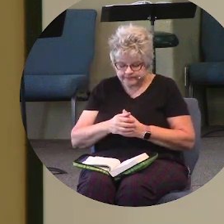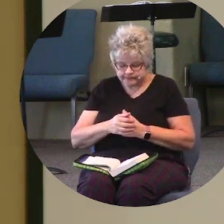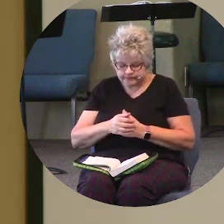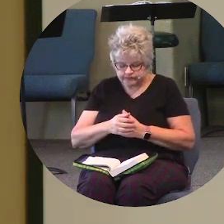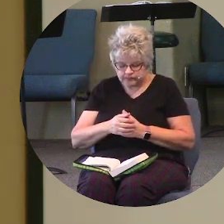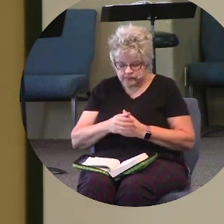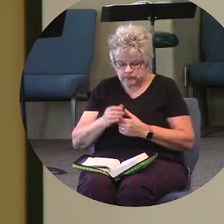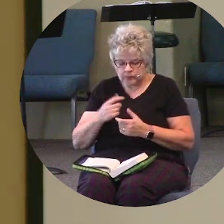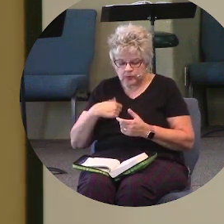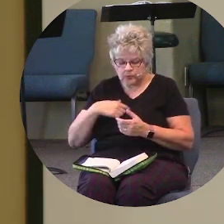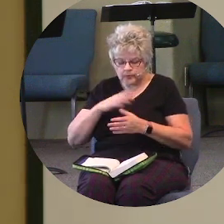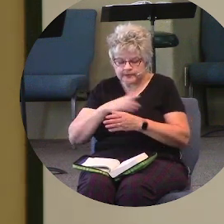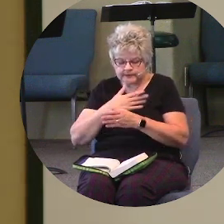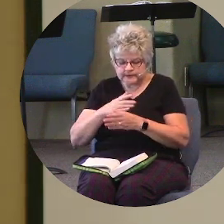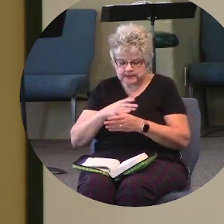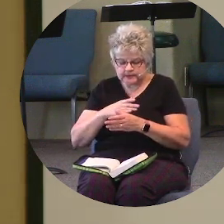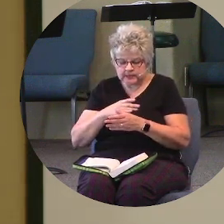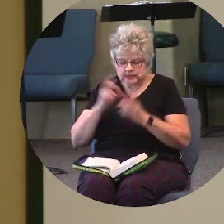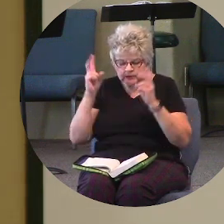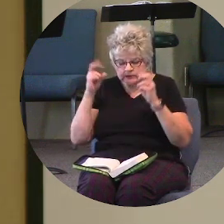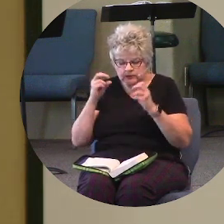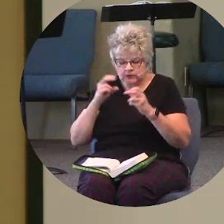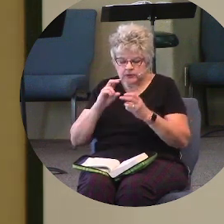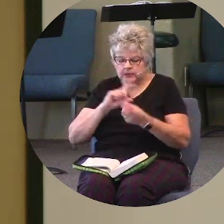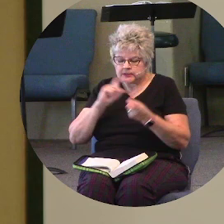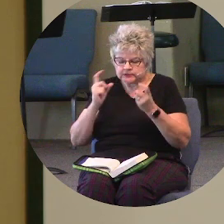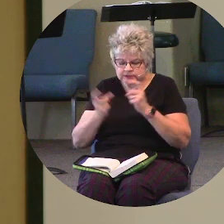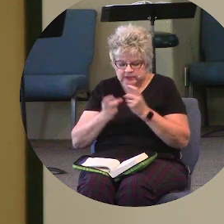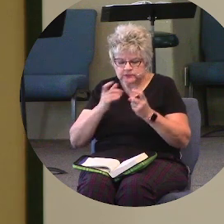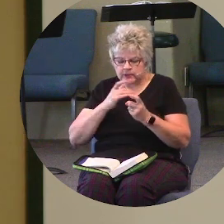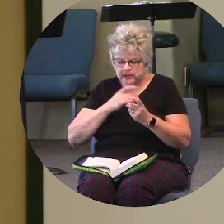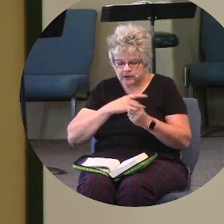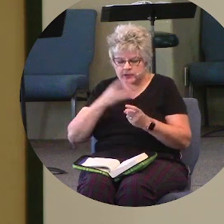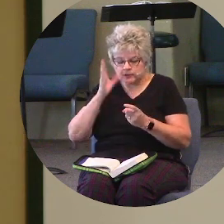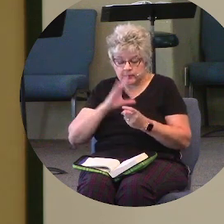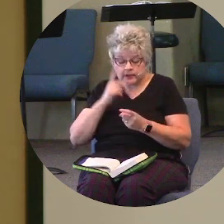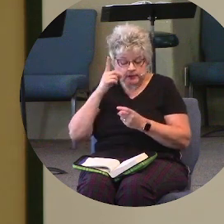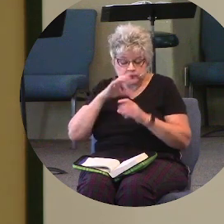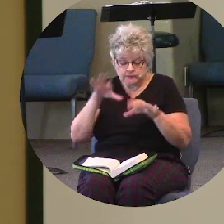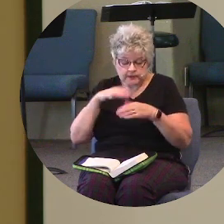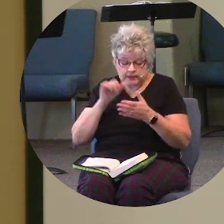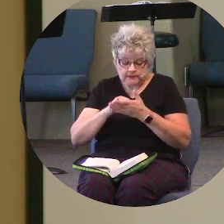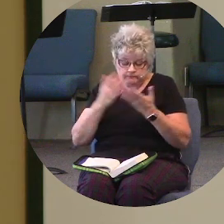We sing the song, Change My Heart, O God. And Lord, you've done that.